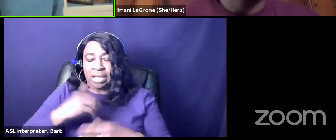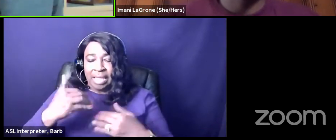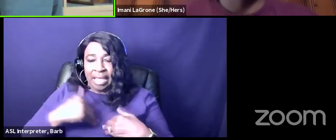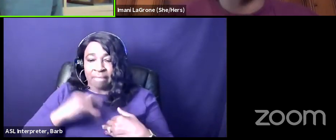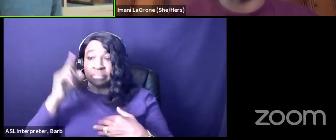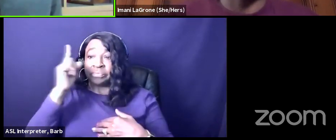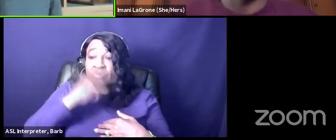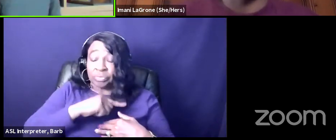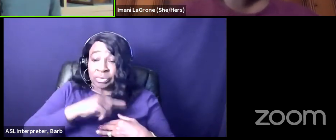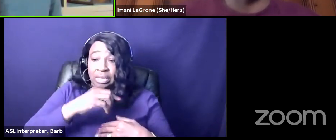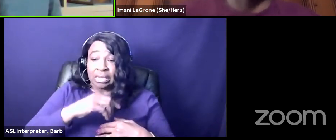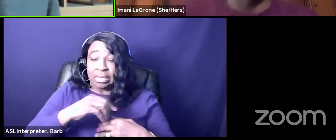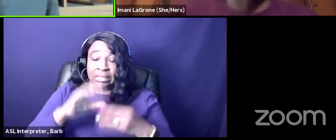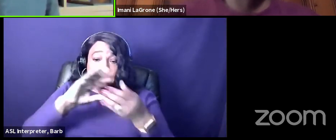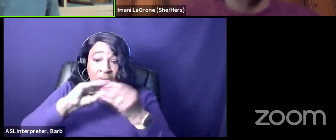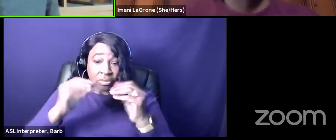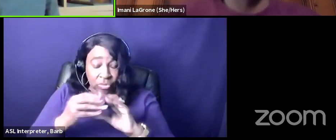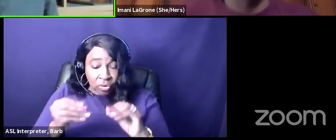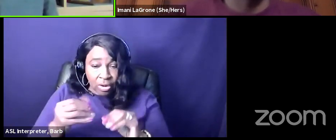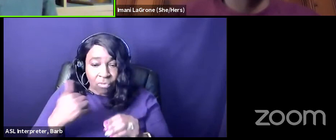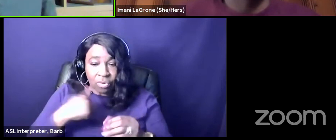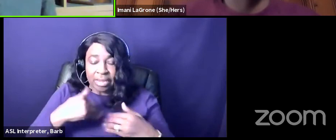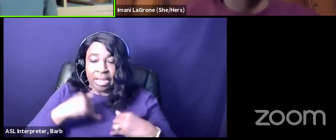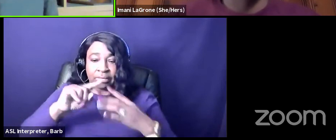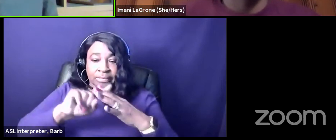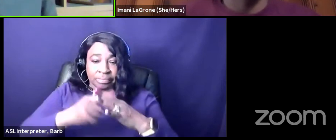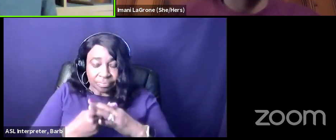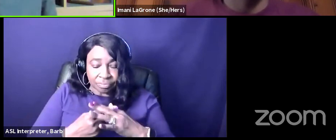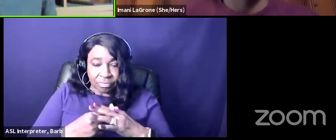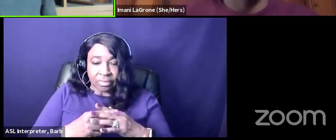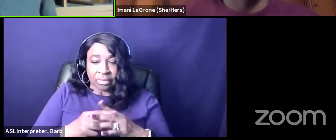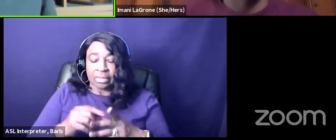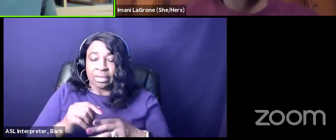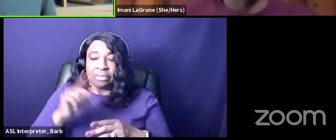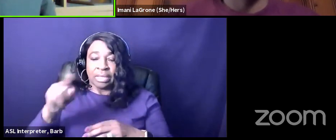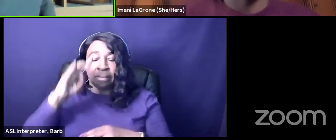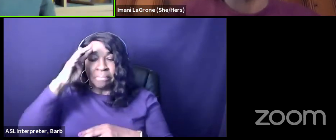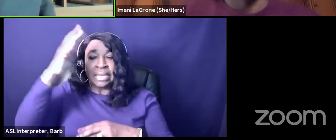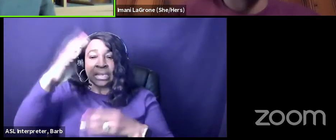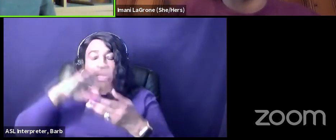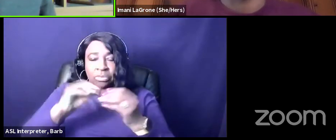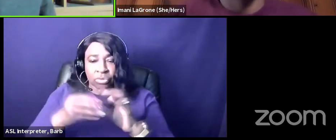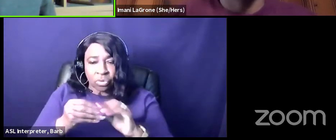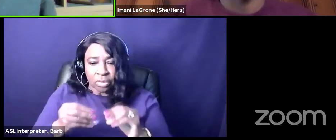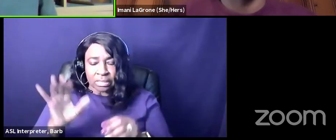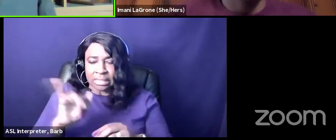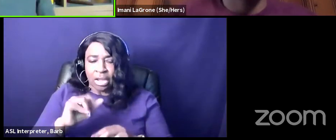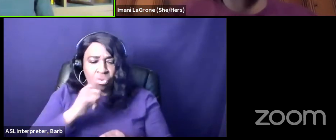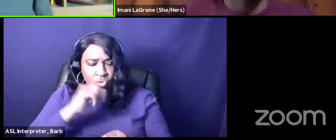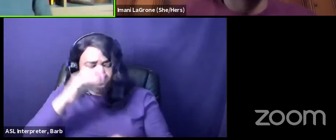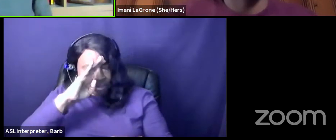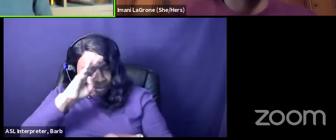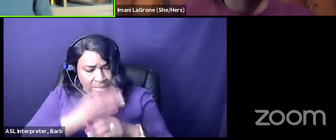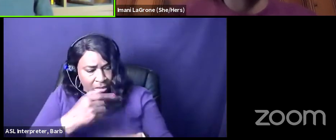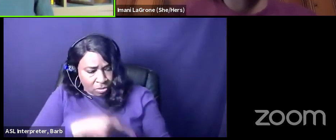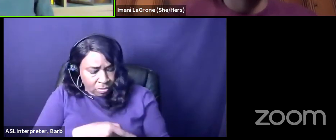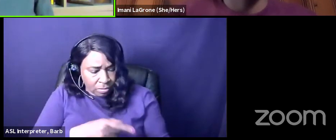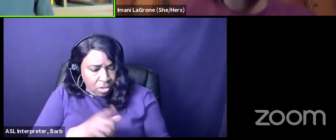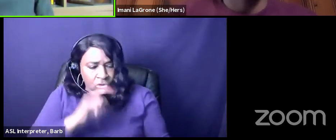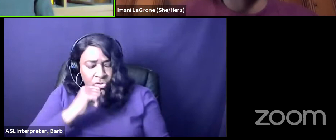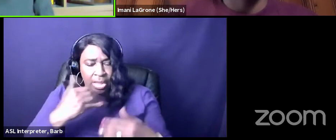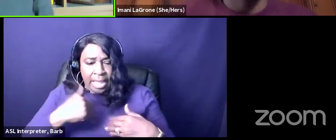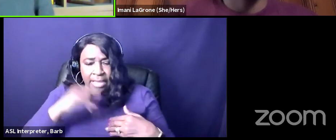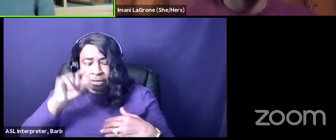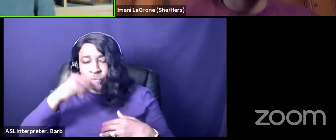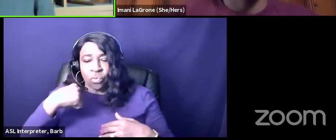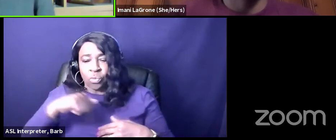origin story like you know we talk about kim jong-un and kim jong-il like making up stories it's like well so do we right we've got black history month where